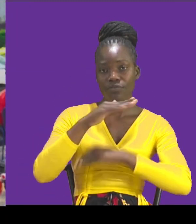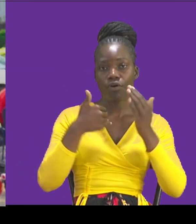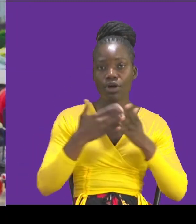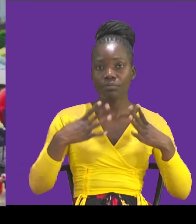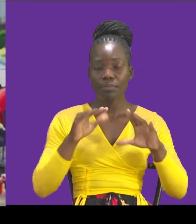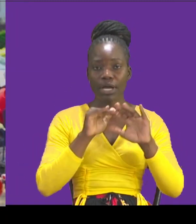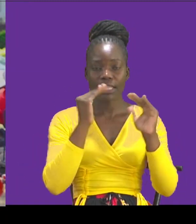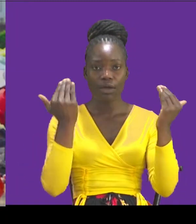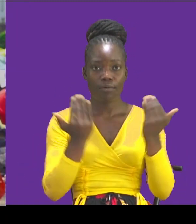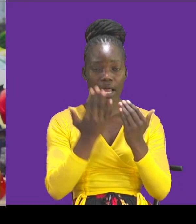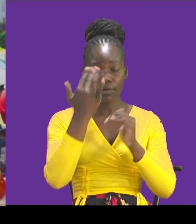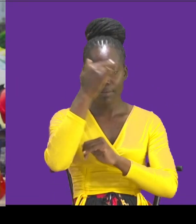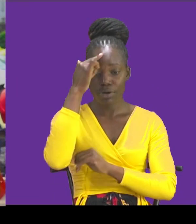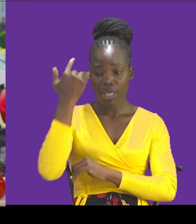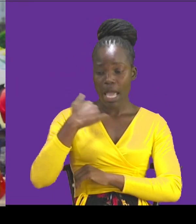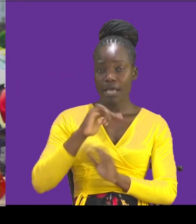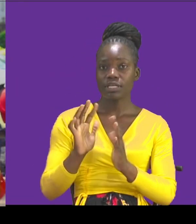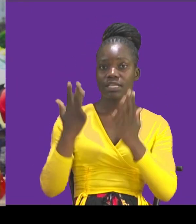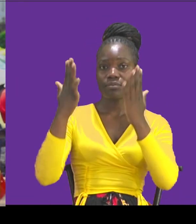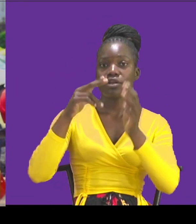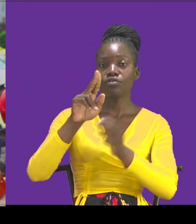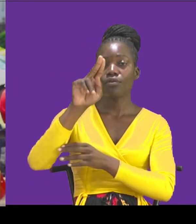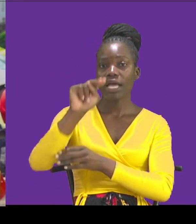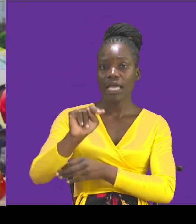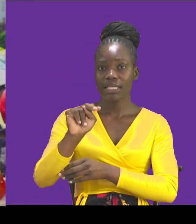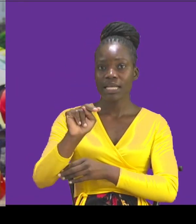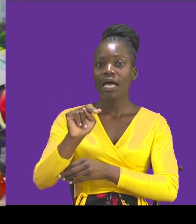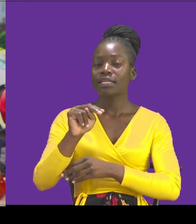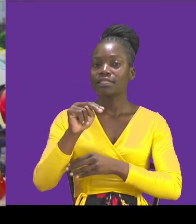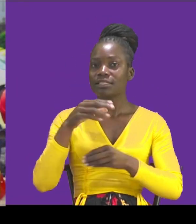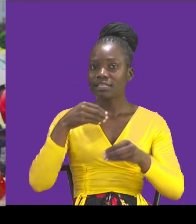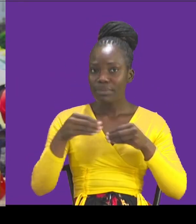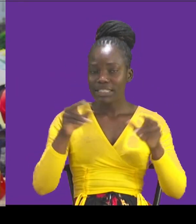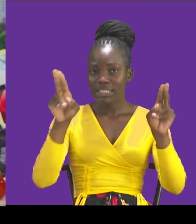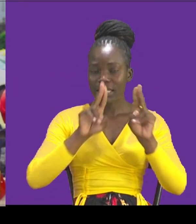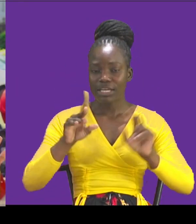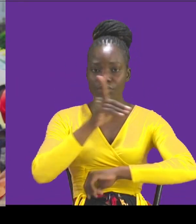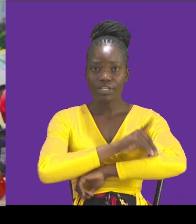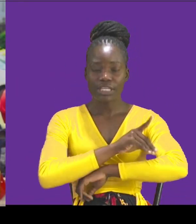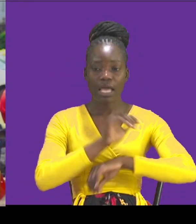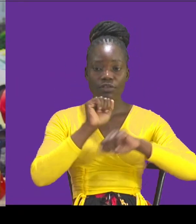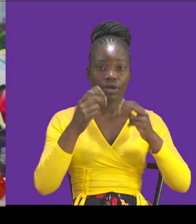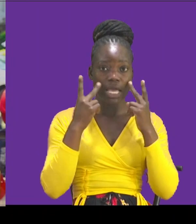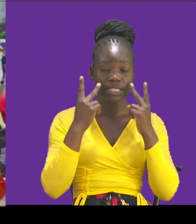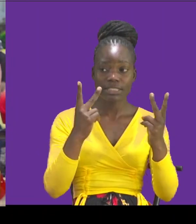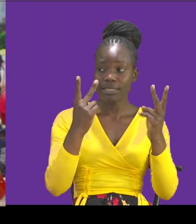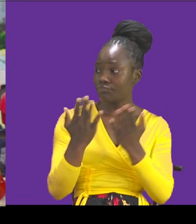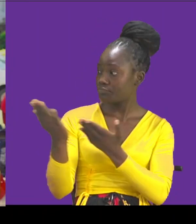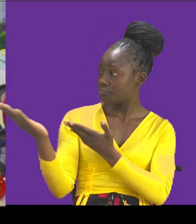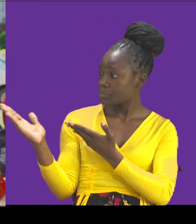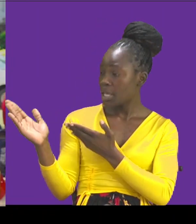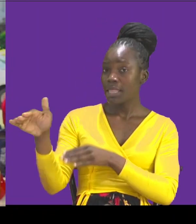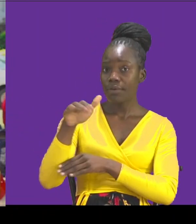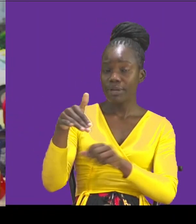globally because we are celebrating the UN International Disability Day. And as you can see, the place is packed